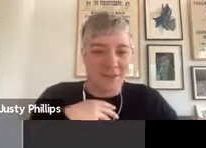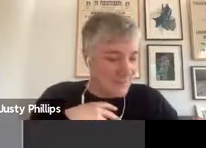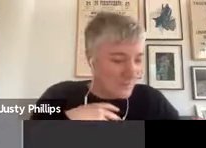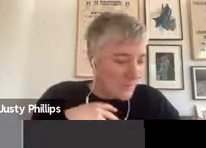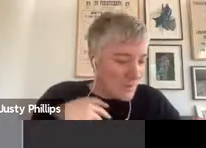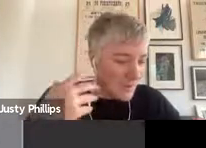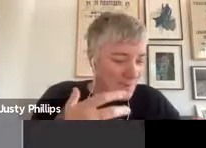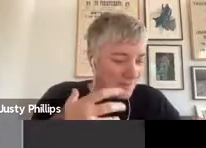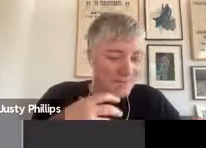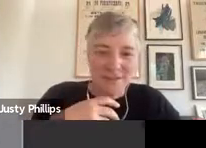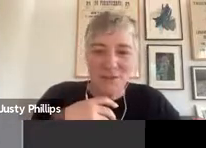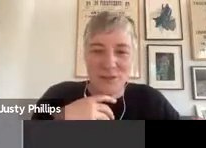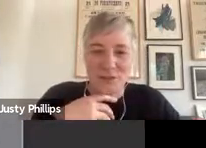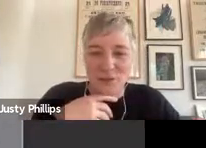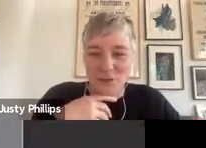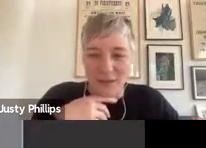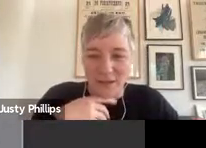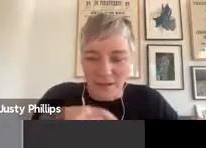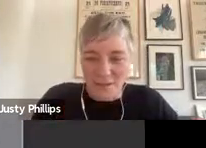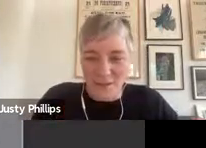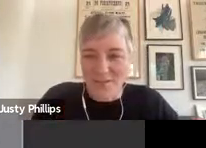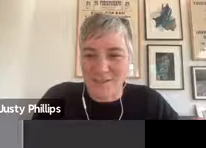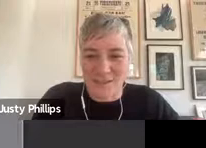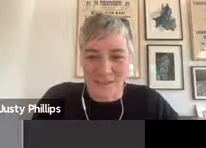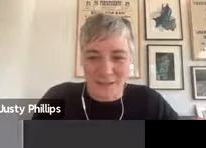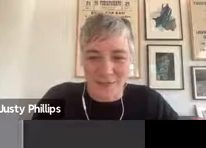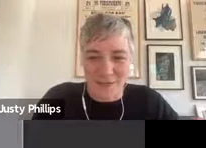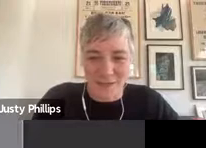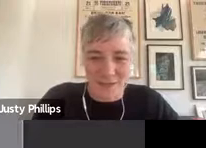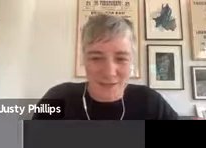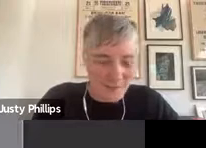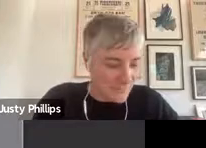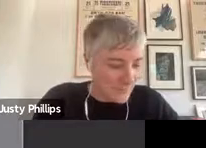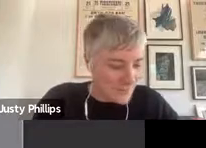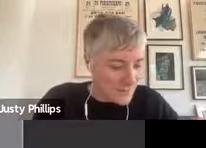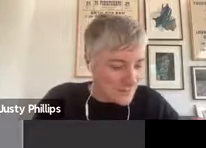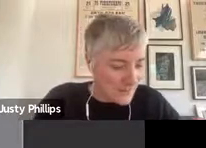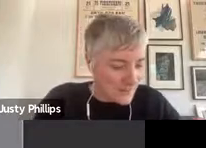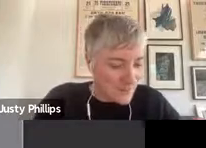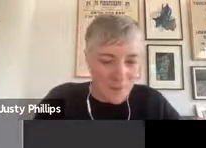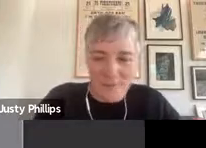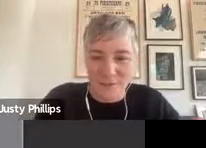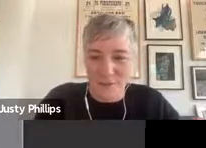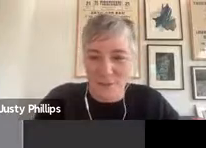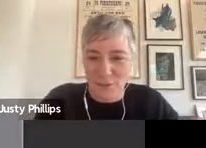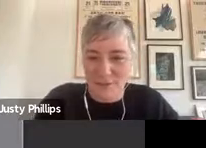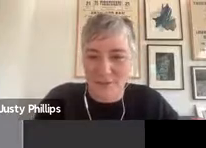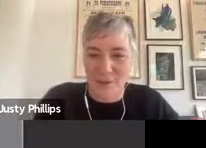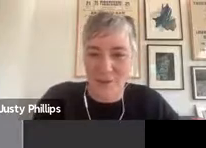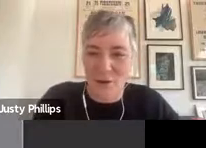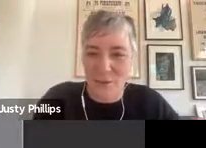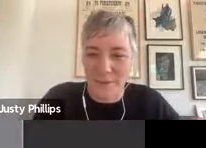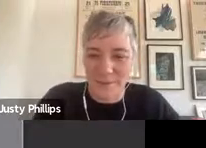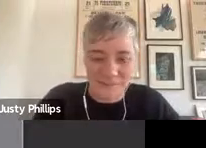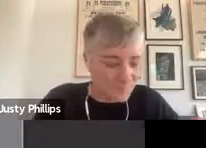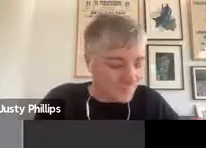So, as I say, composed of these 62 unique cards, you can just see the stack of cards there at the front, two lengths